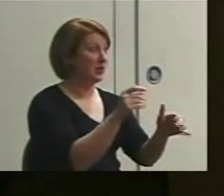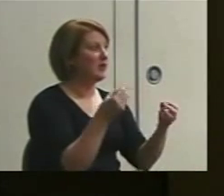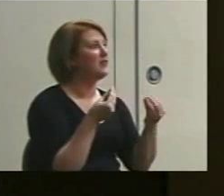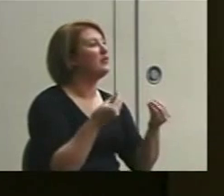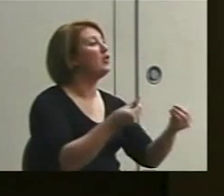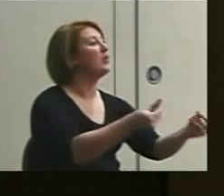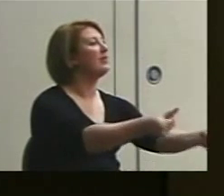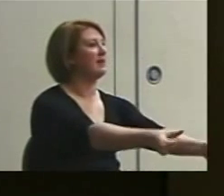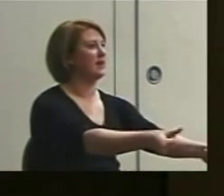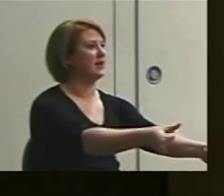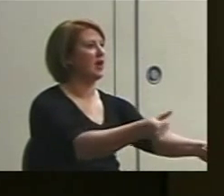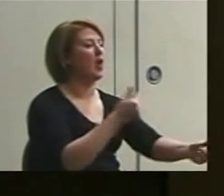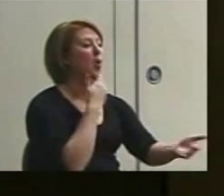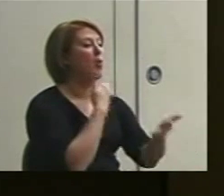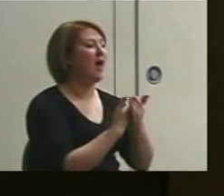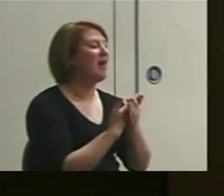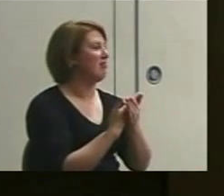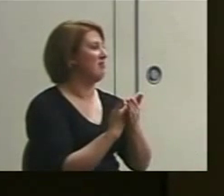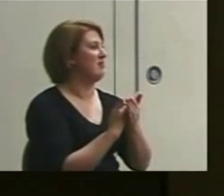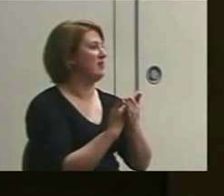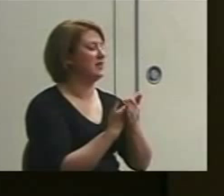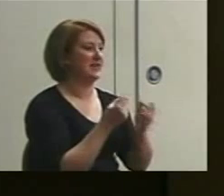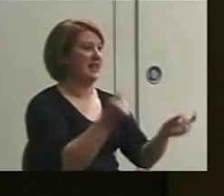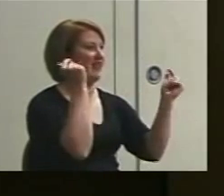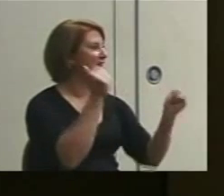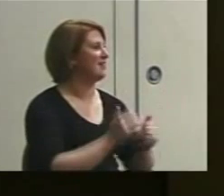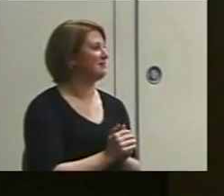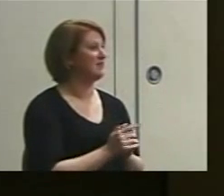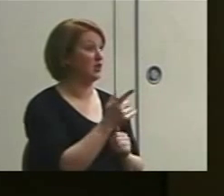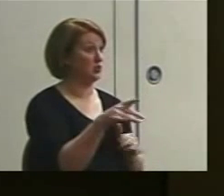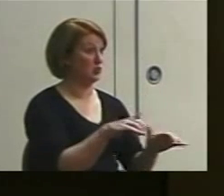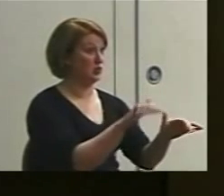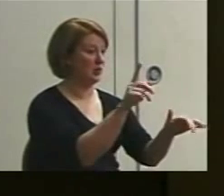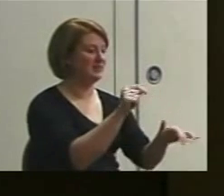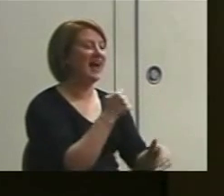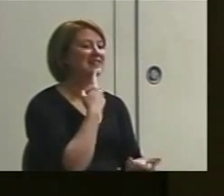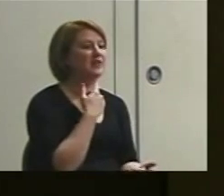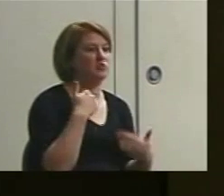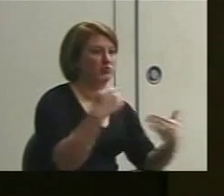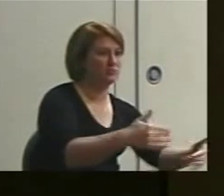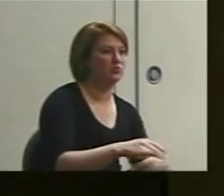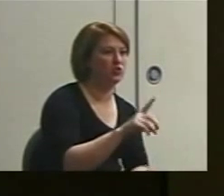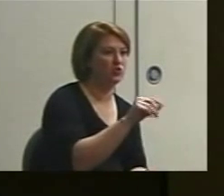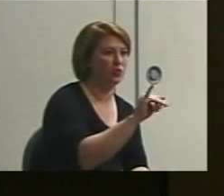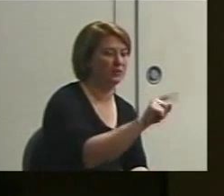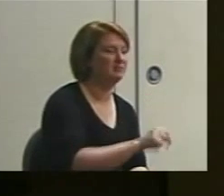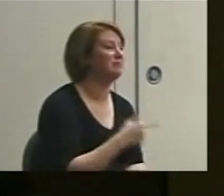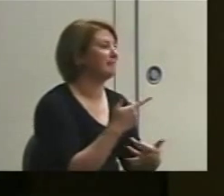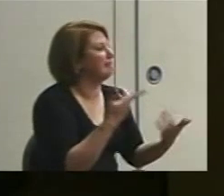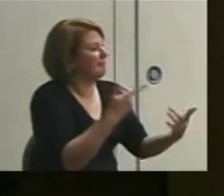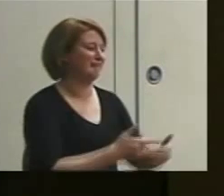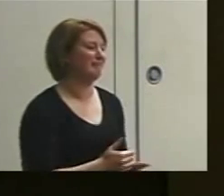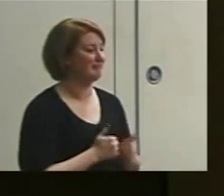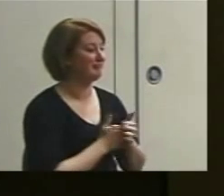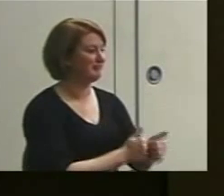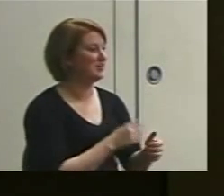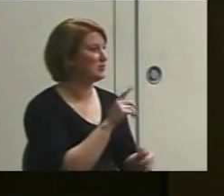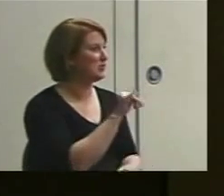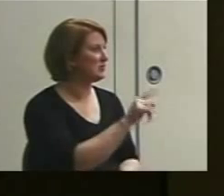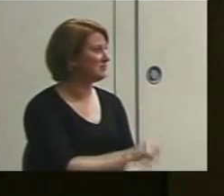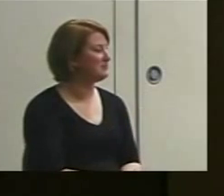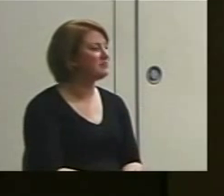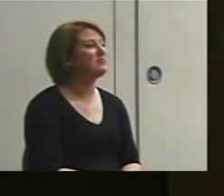Can you do it efficiently? Can you do it just like that? I say do it, you just do it. So let's say we're teaching a kid to draw